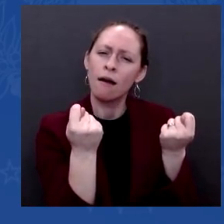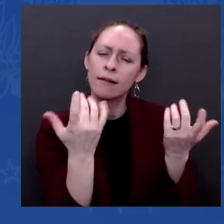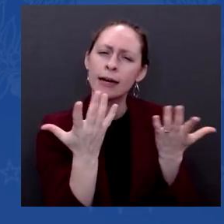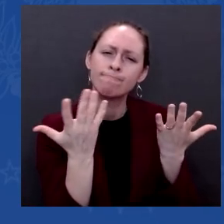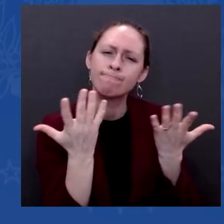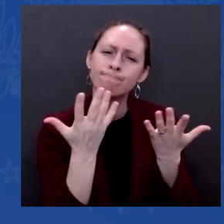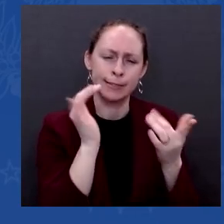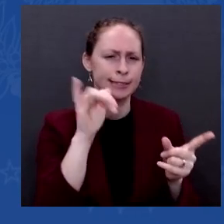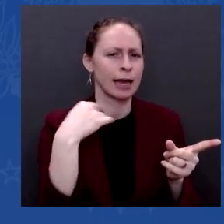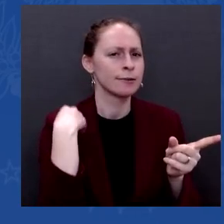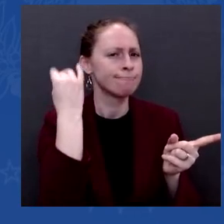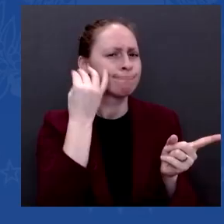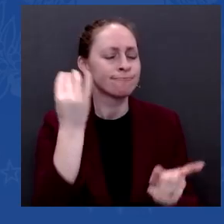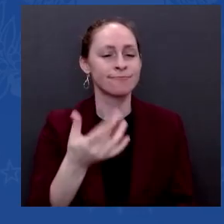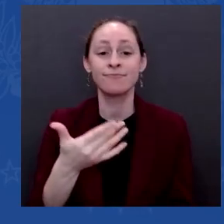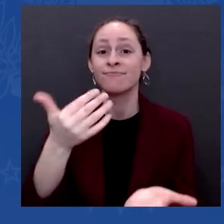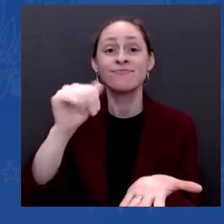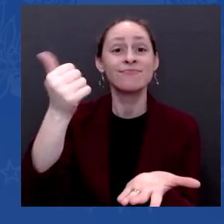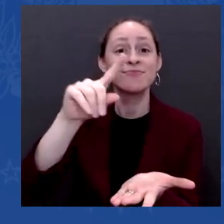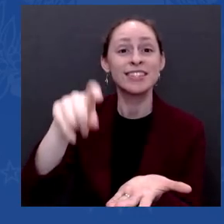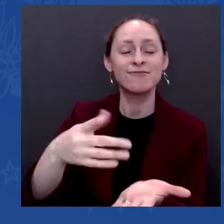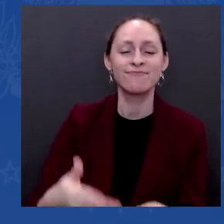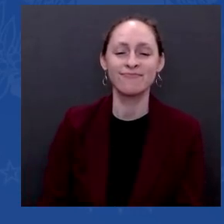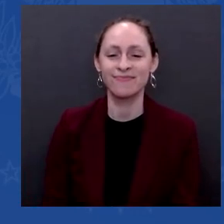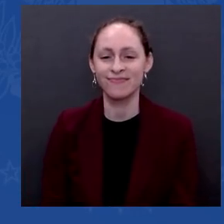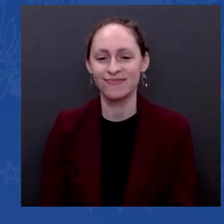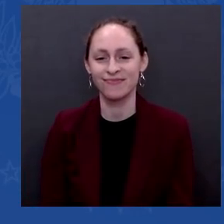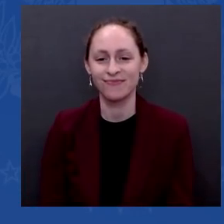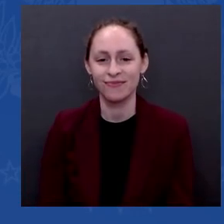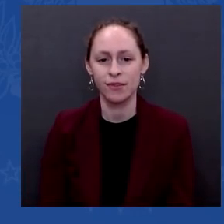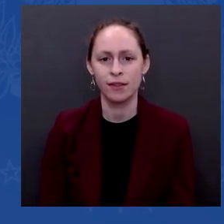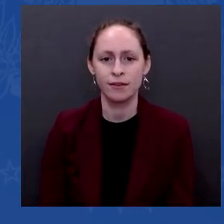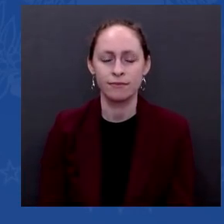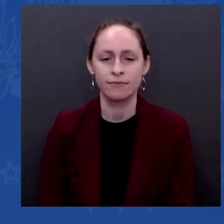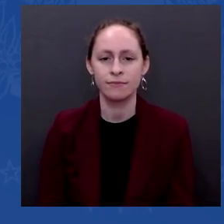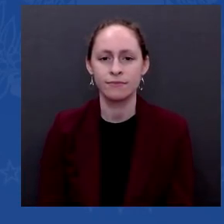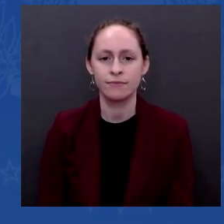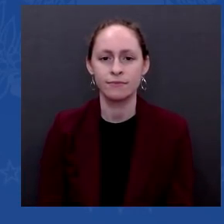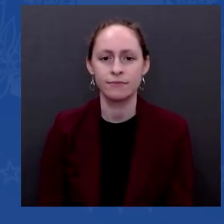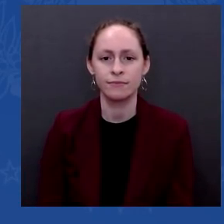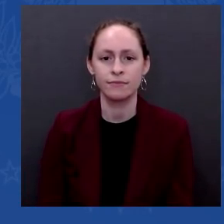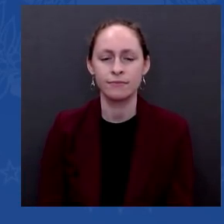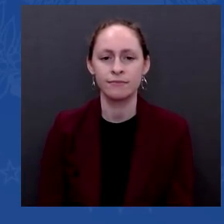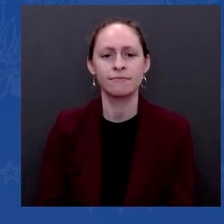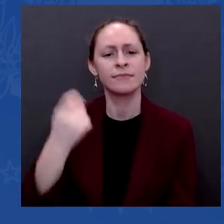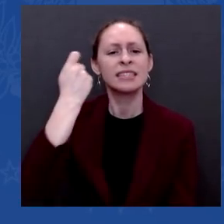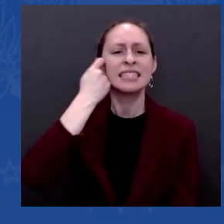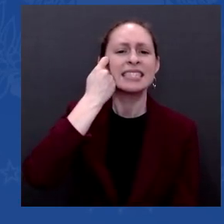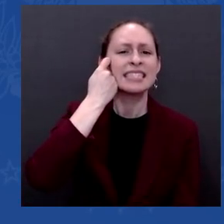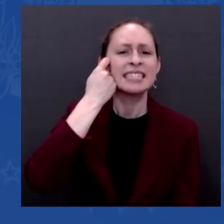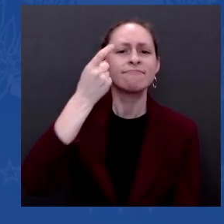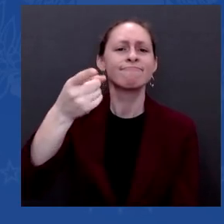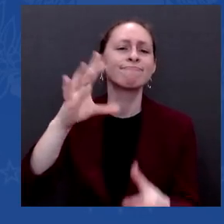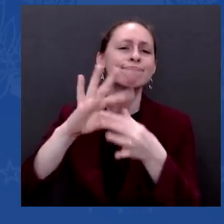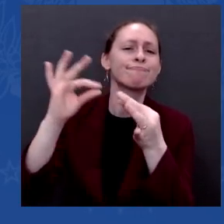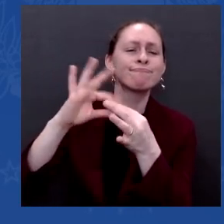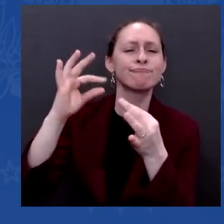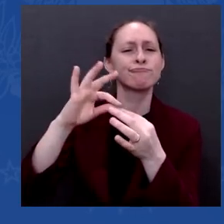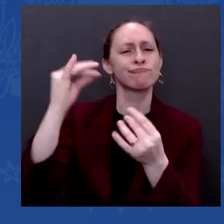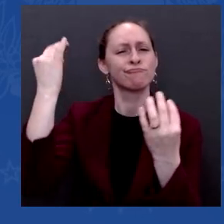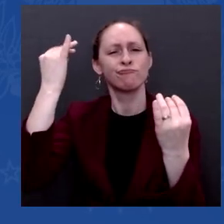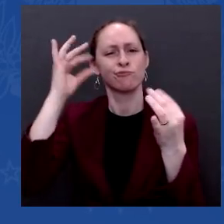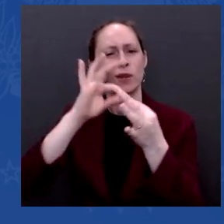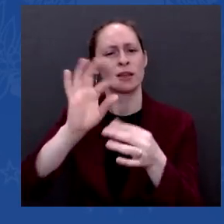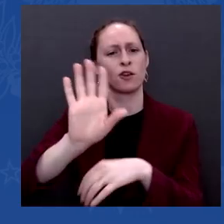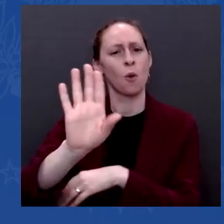You mentioned your Republican colleagues, but right now your top two legislative priorities — your social spending package and voting rights legislation — are stalled, blocked